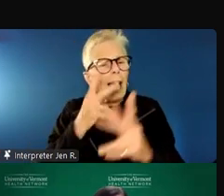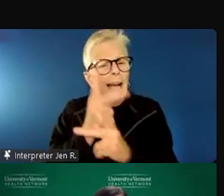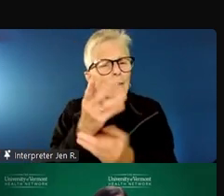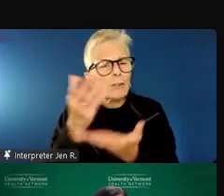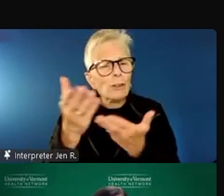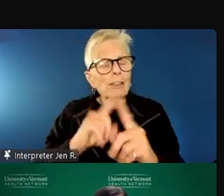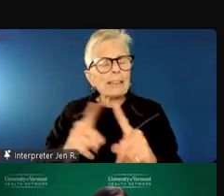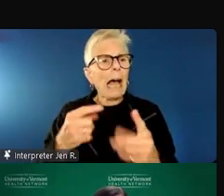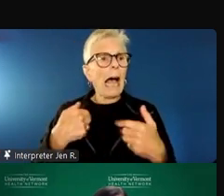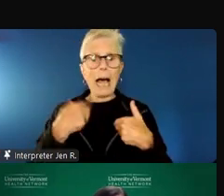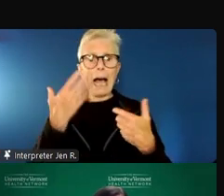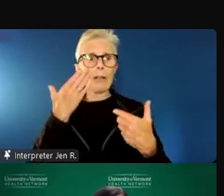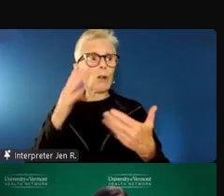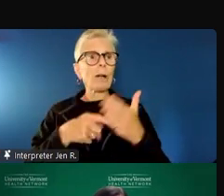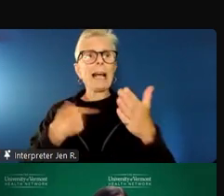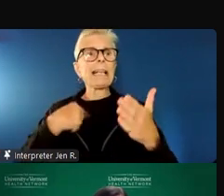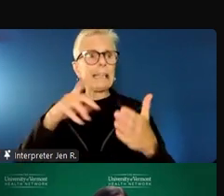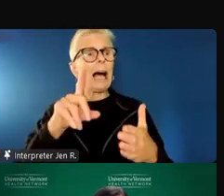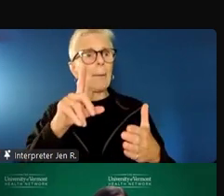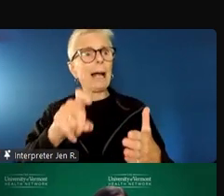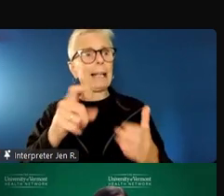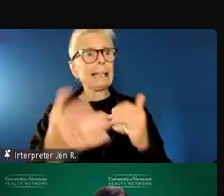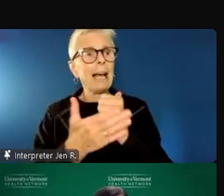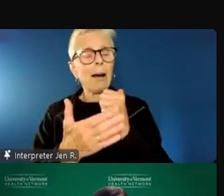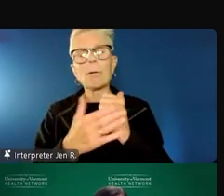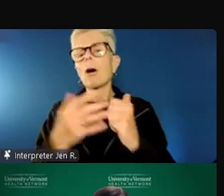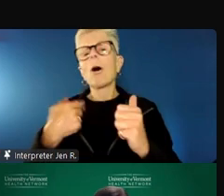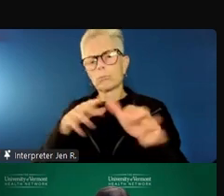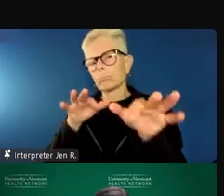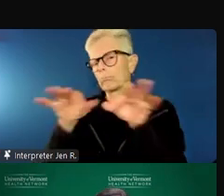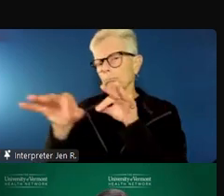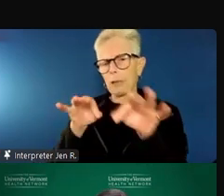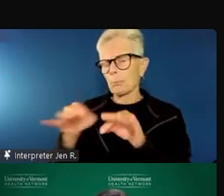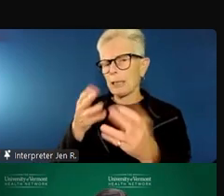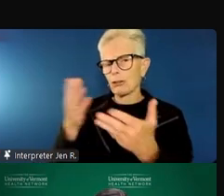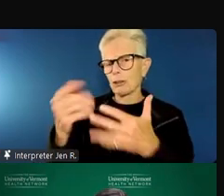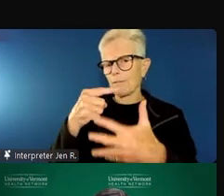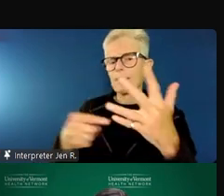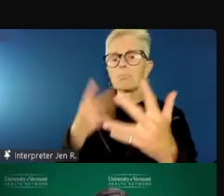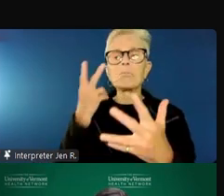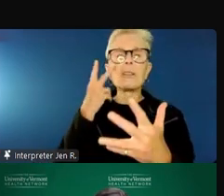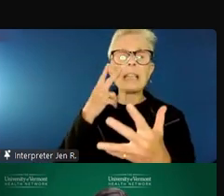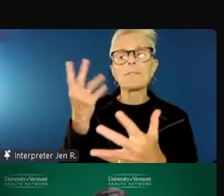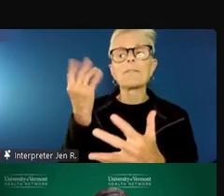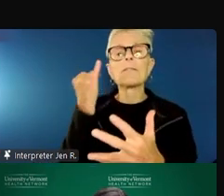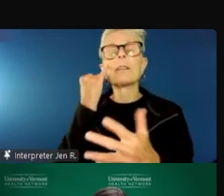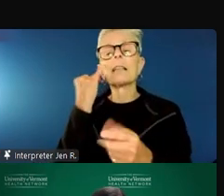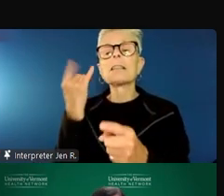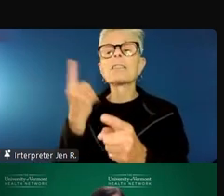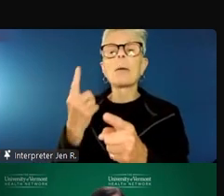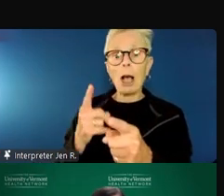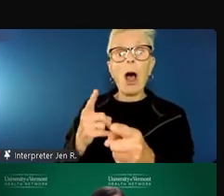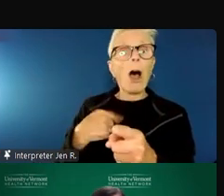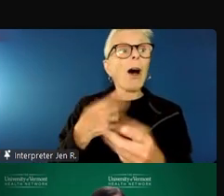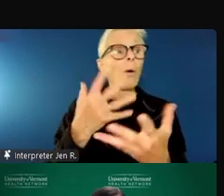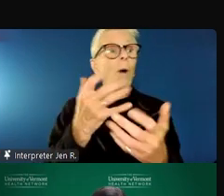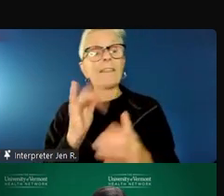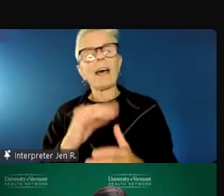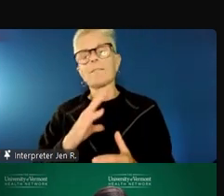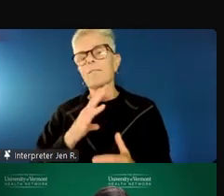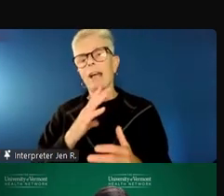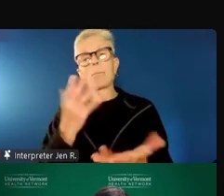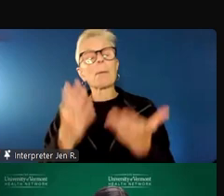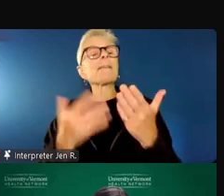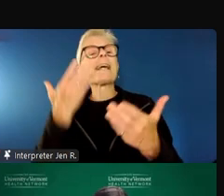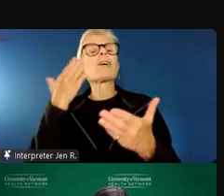care or when they walk in the door, but we can help explain the services that are offered and see what they would like to engage in. So they may not know what they're